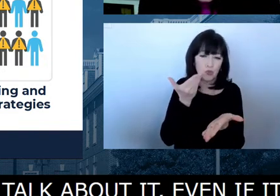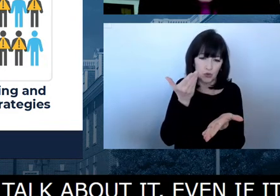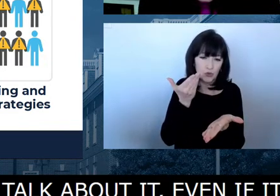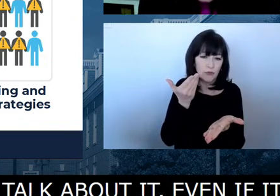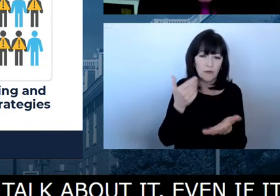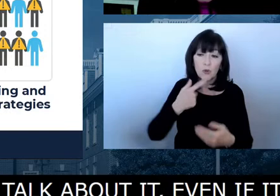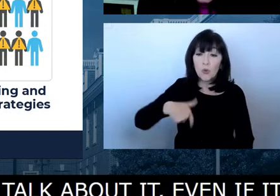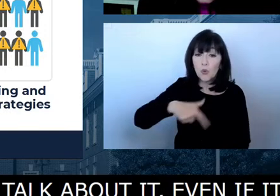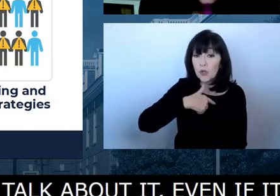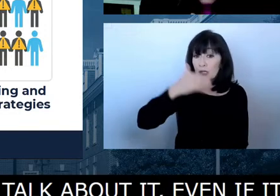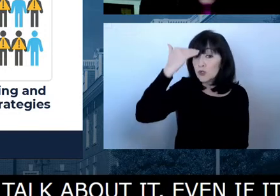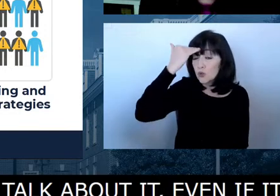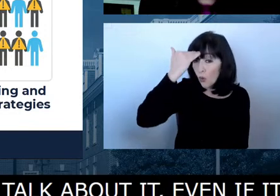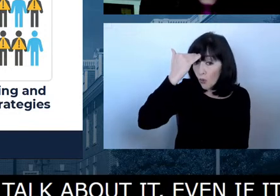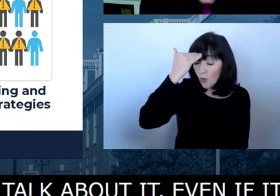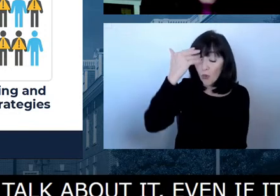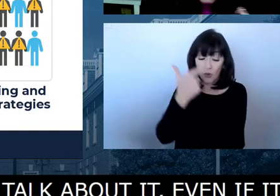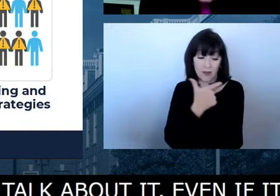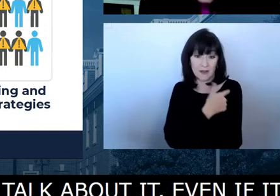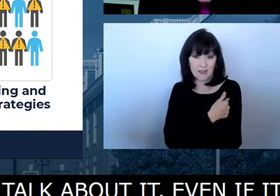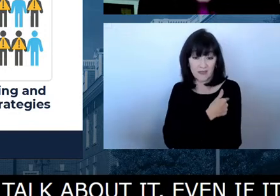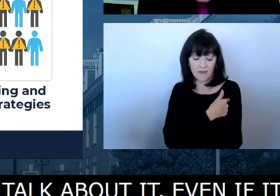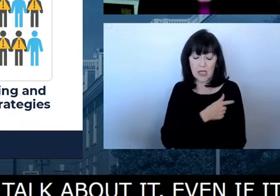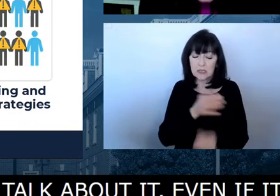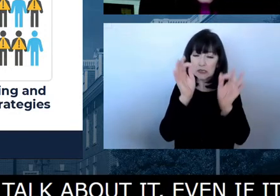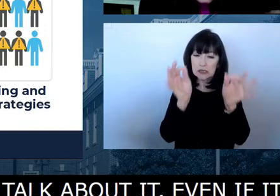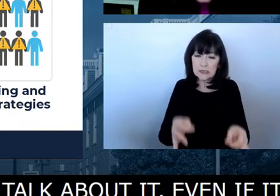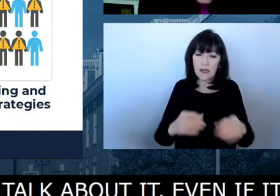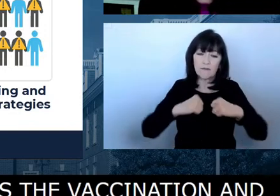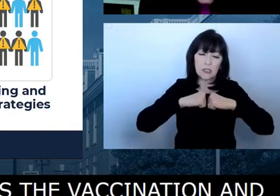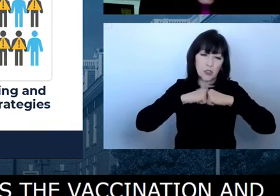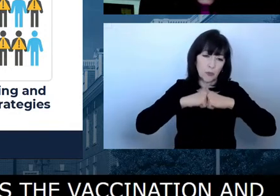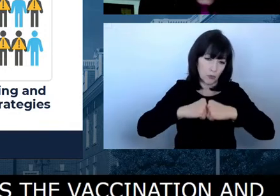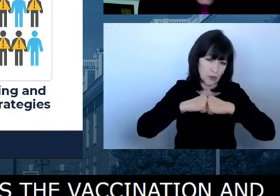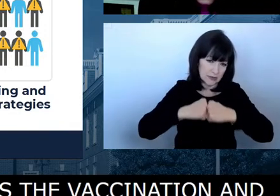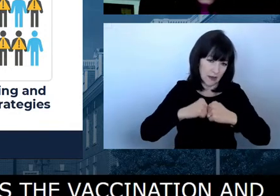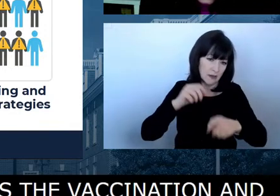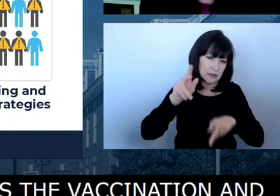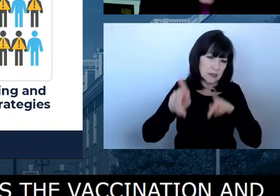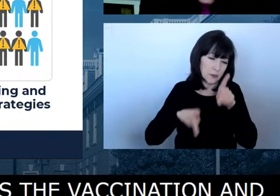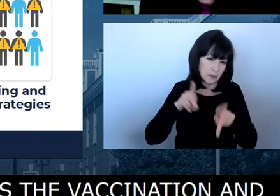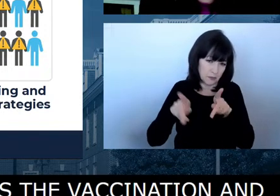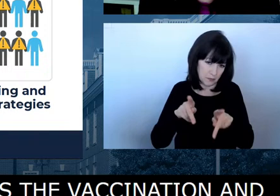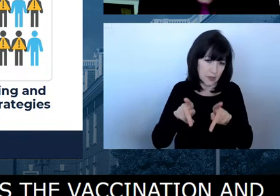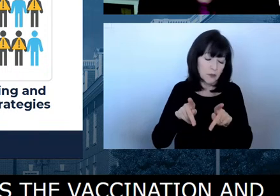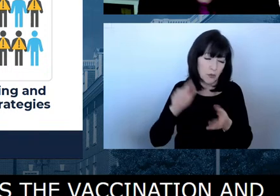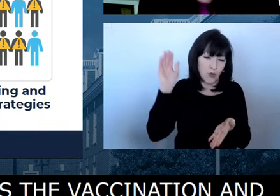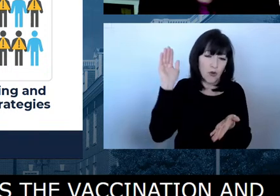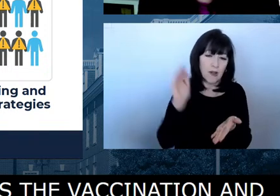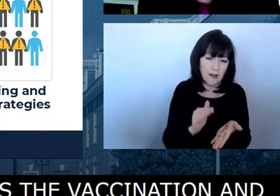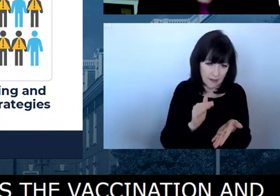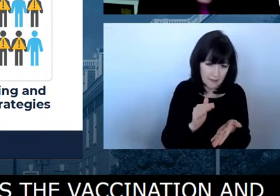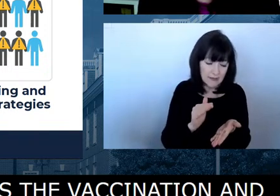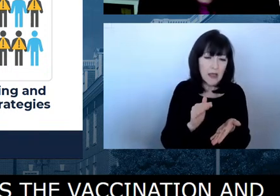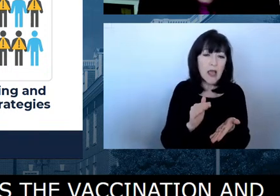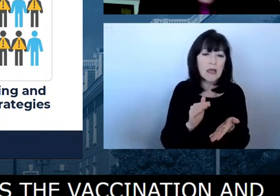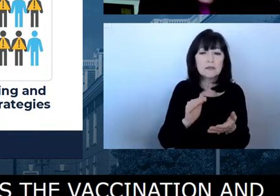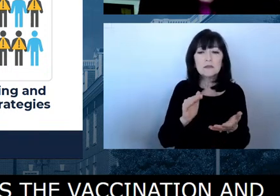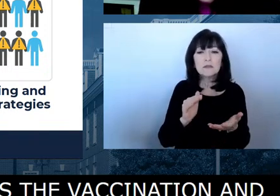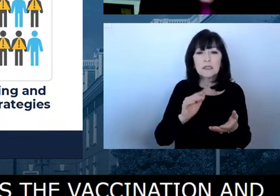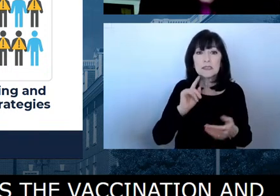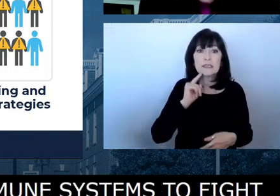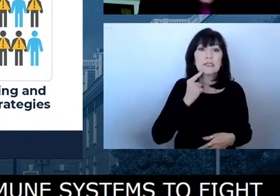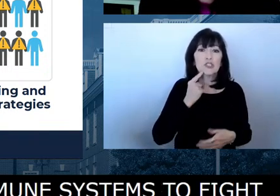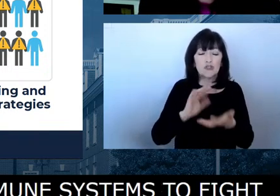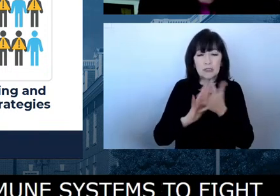severe disease because it prepares our immune systems to fight and face the virus when we encounter it in our communities